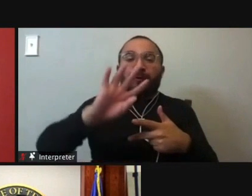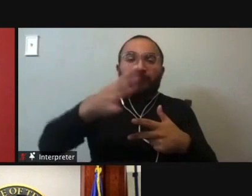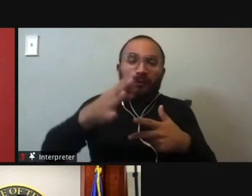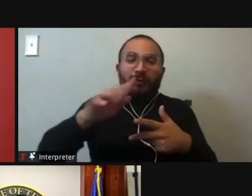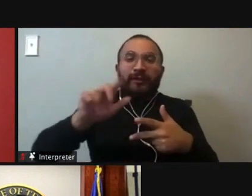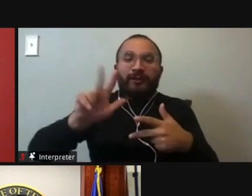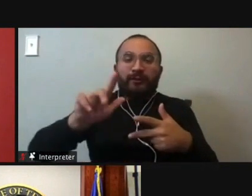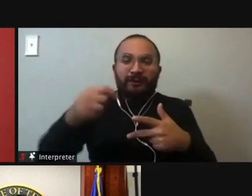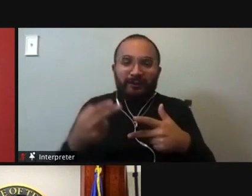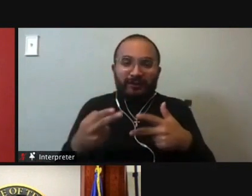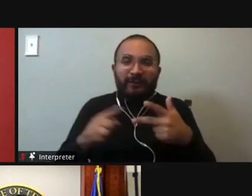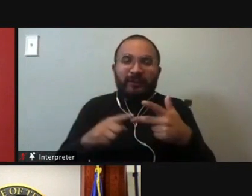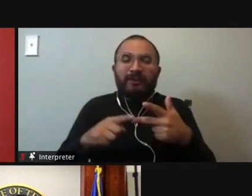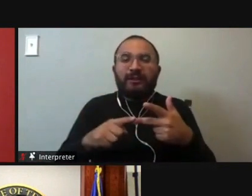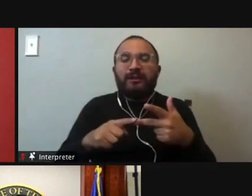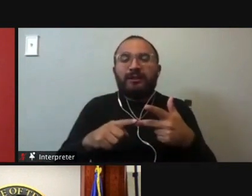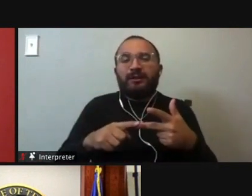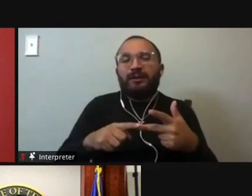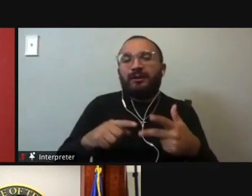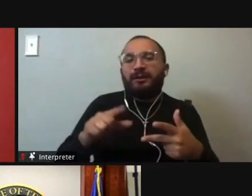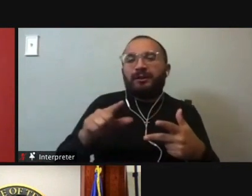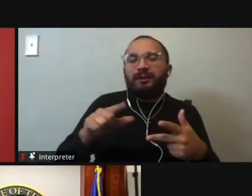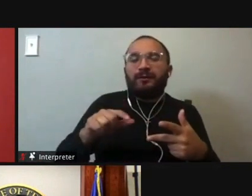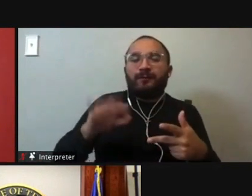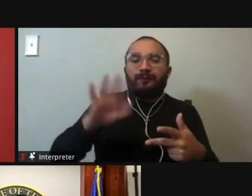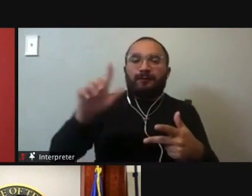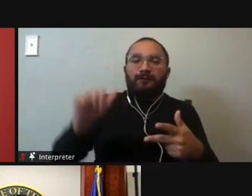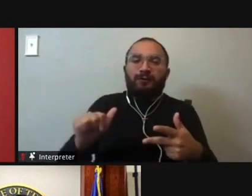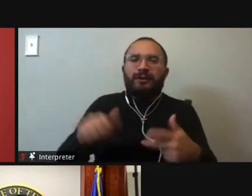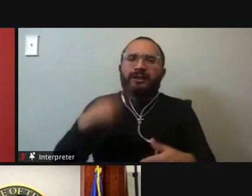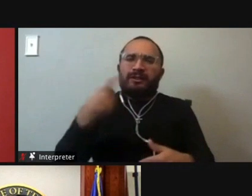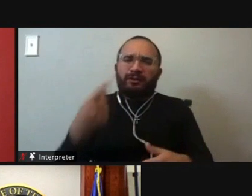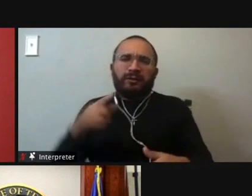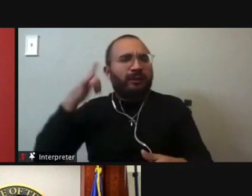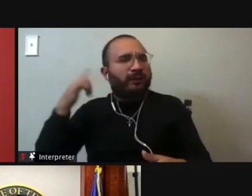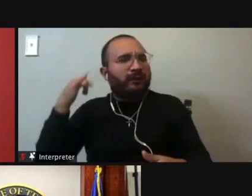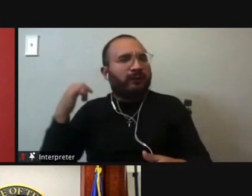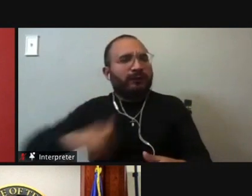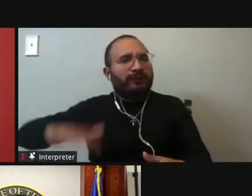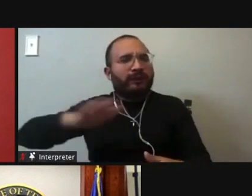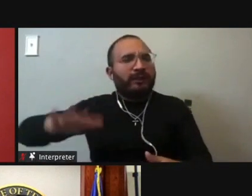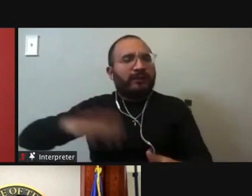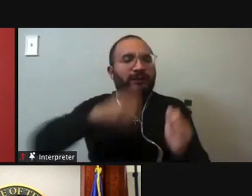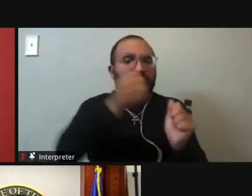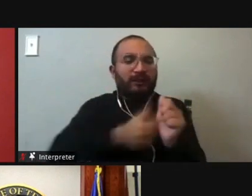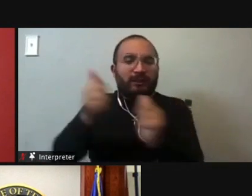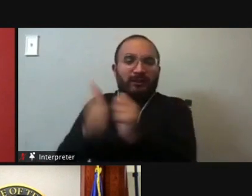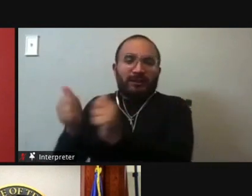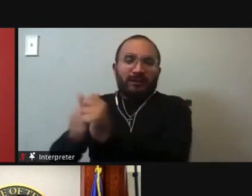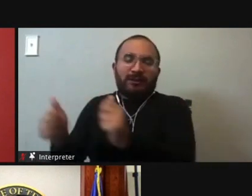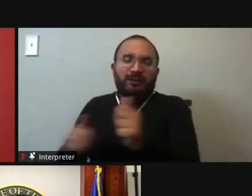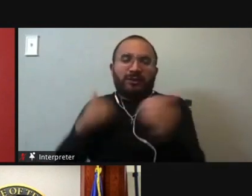them, and the Texas 16th. The other two are in Florida and one in California, each with almost